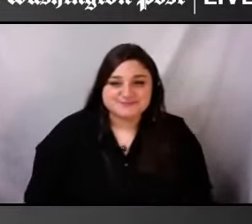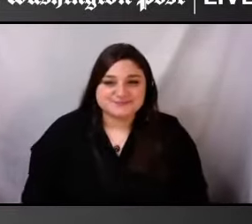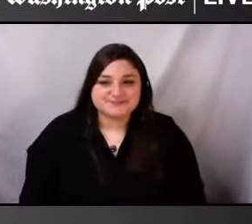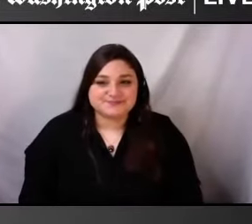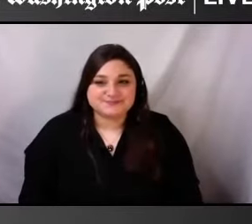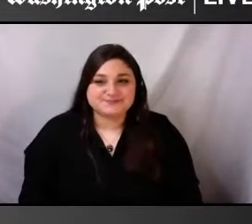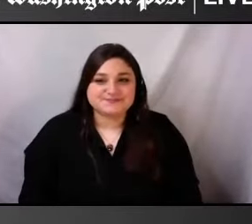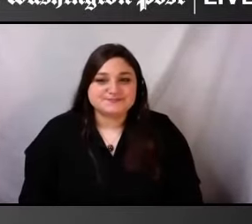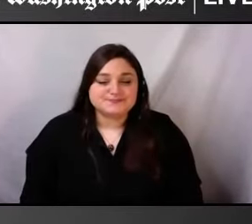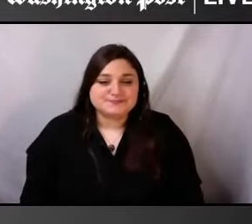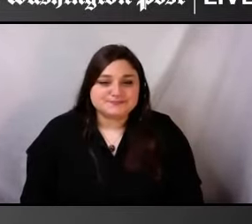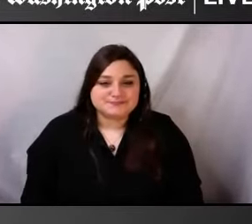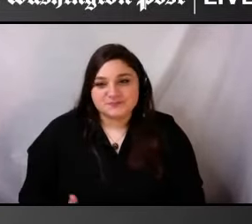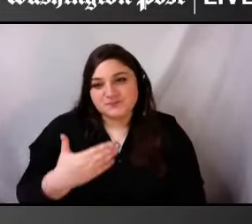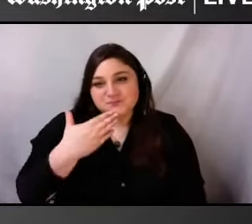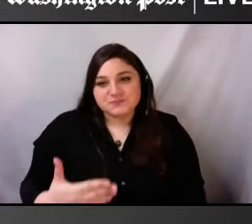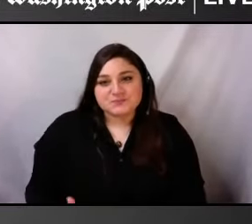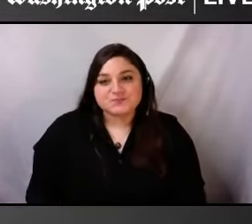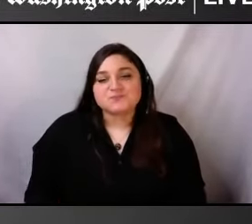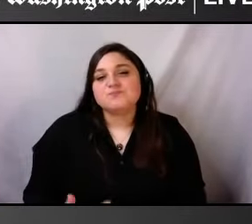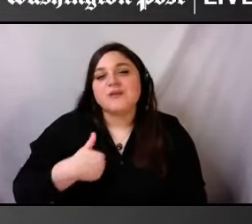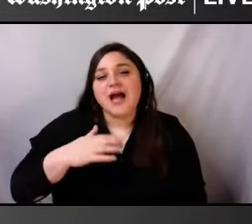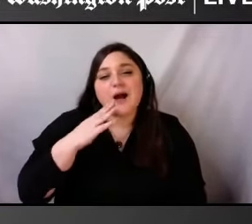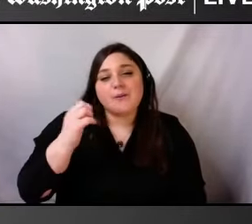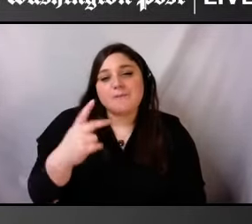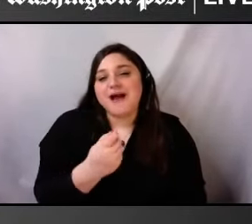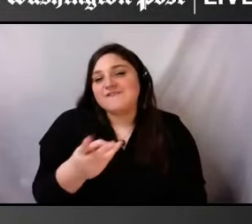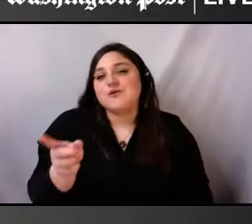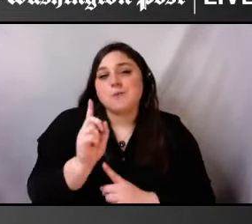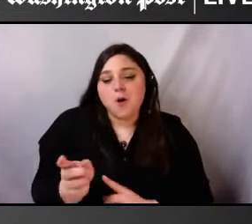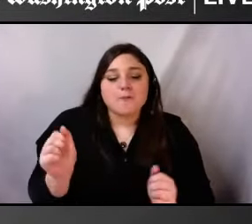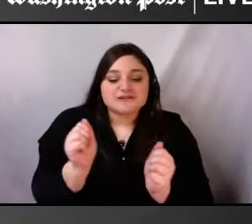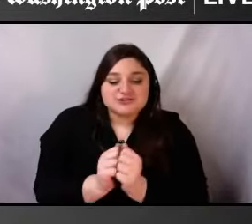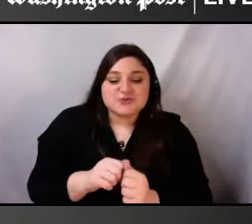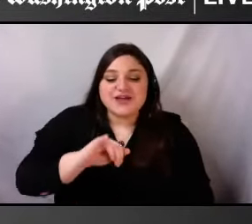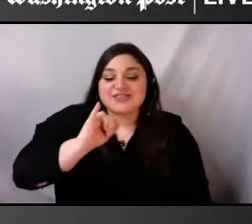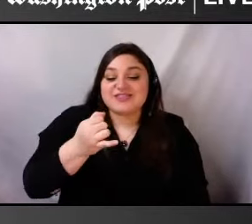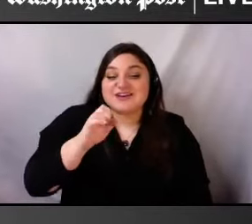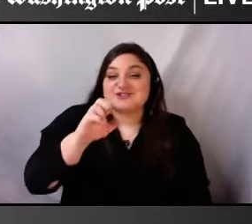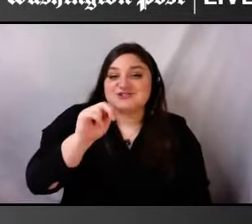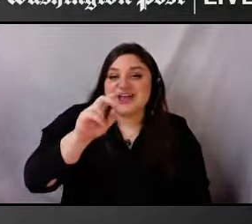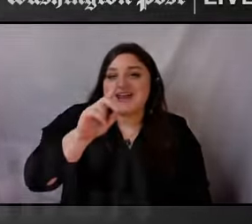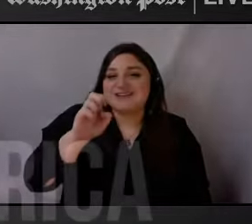Thank you. I'll be back in a few moments with Jen Deerenwater to continue this conversation. in with